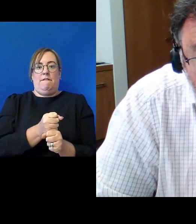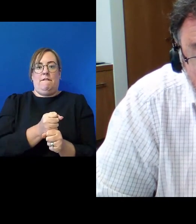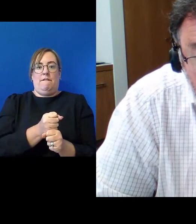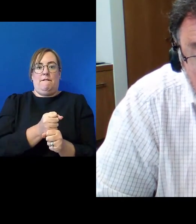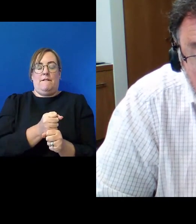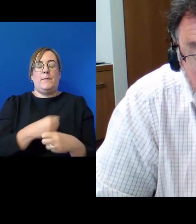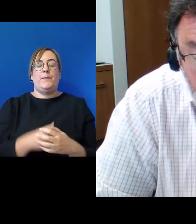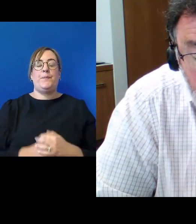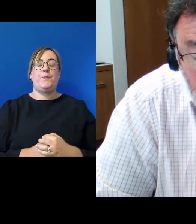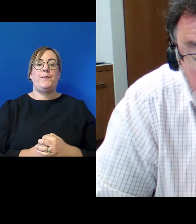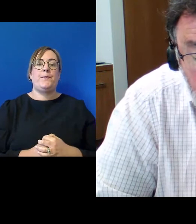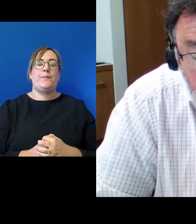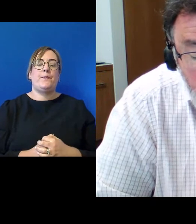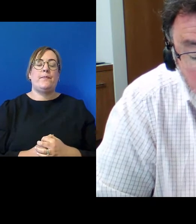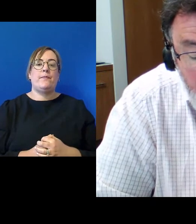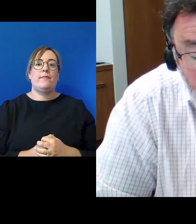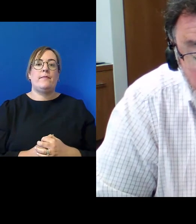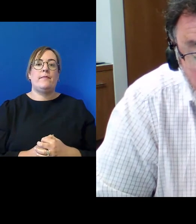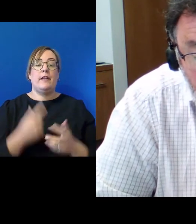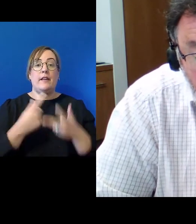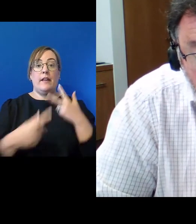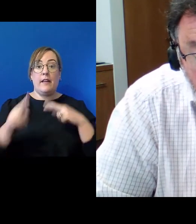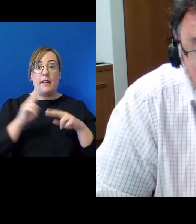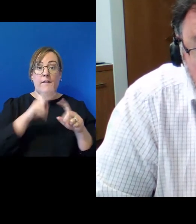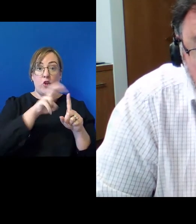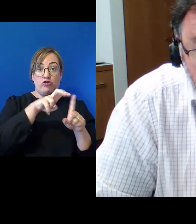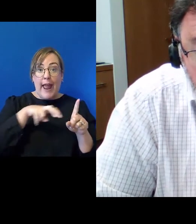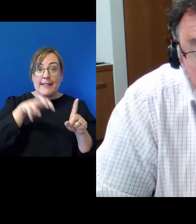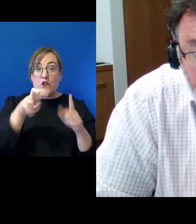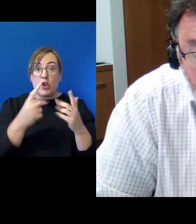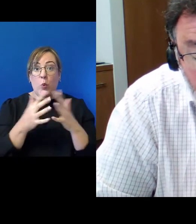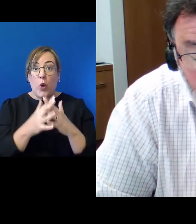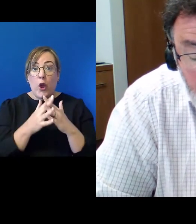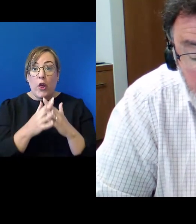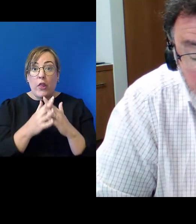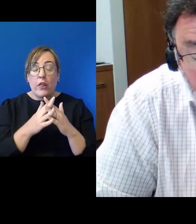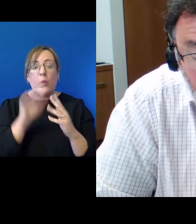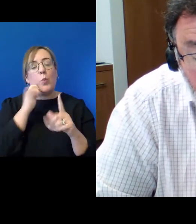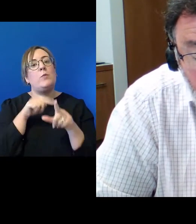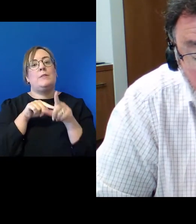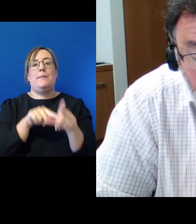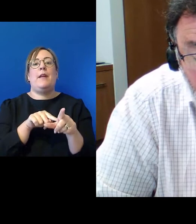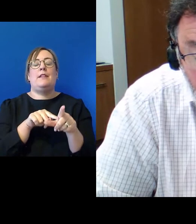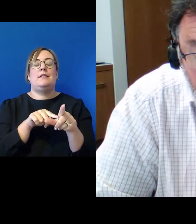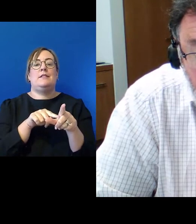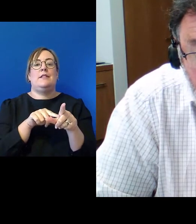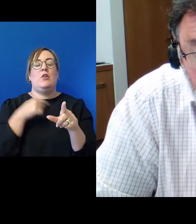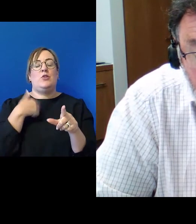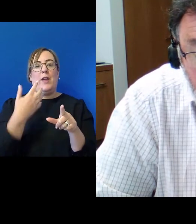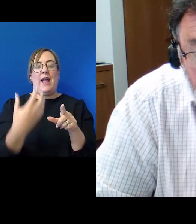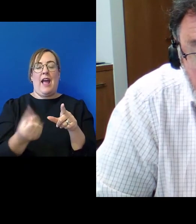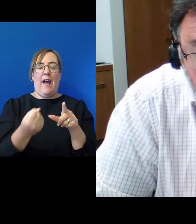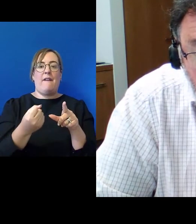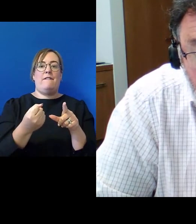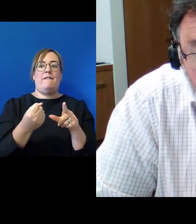Whether the transition succeeds will depend partly on another development. Over the next decade or so, the Crown-Mauri relationship